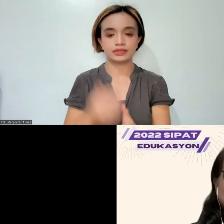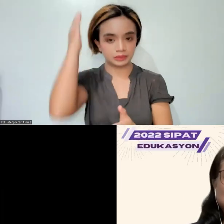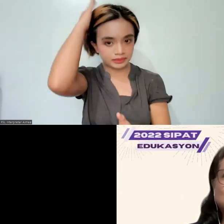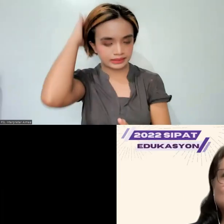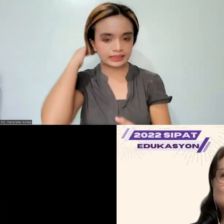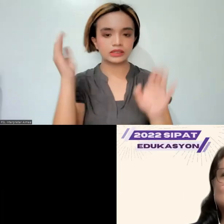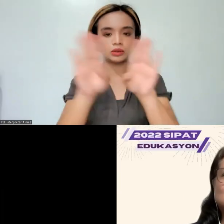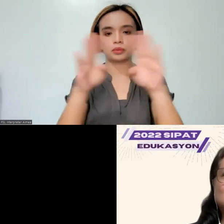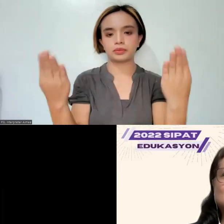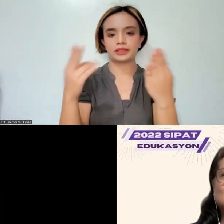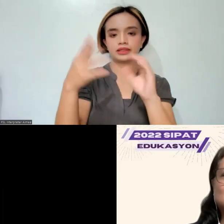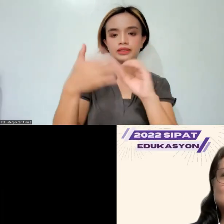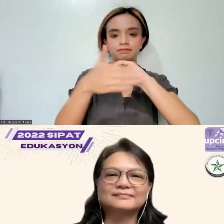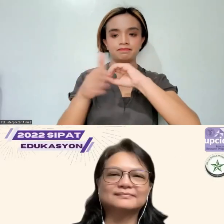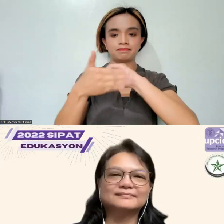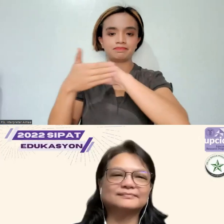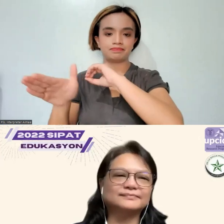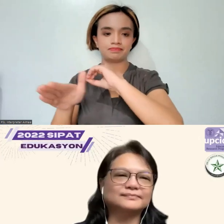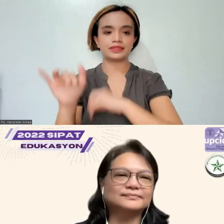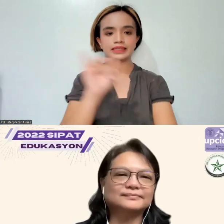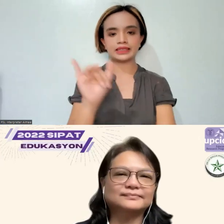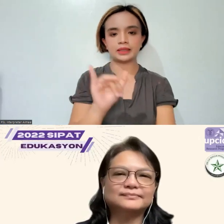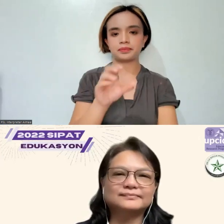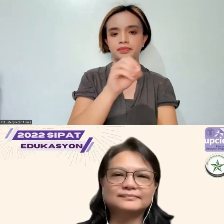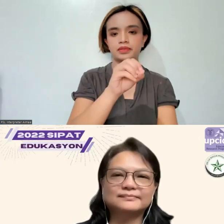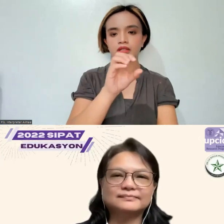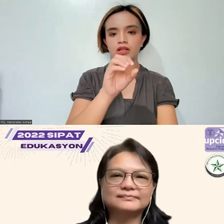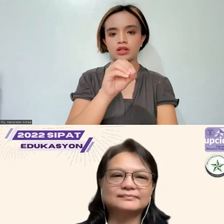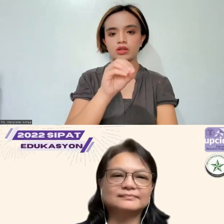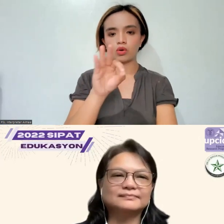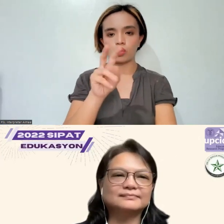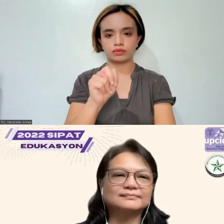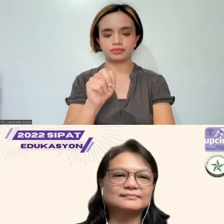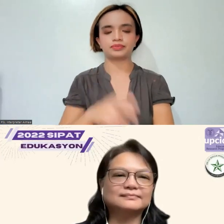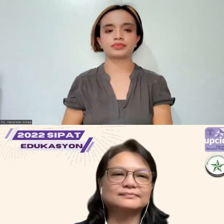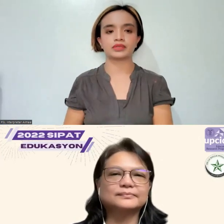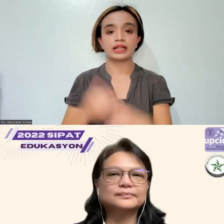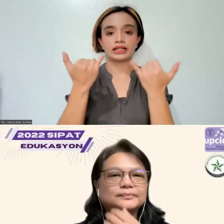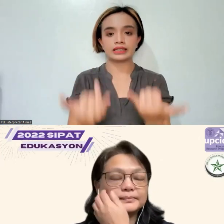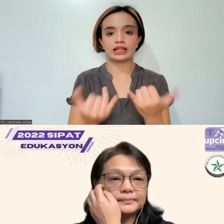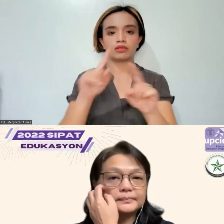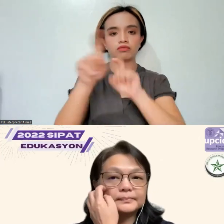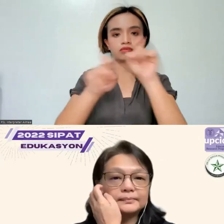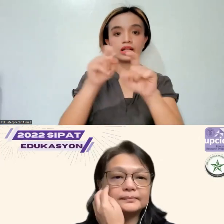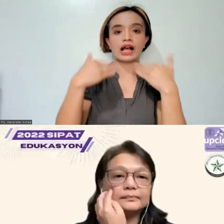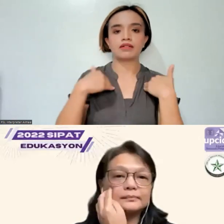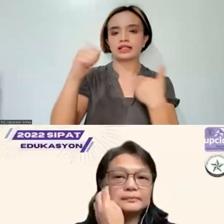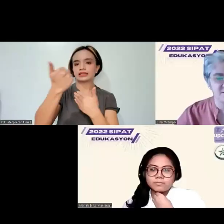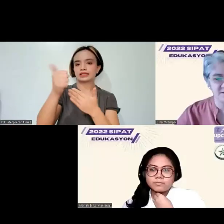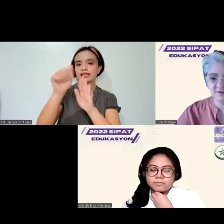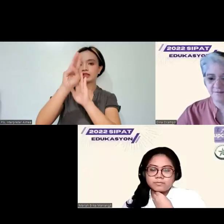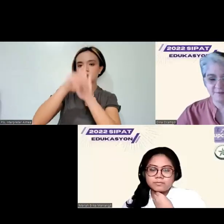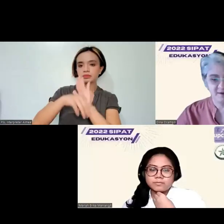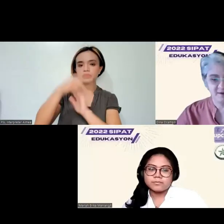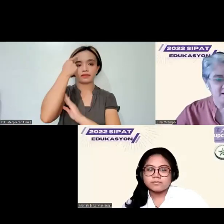videos and microphones. I would like now to open the floor for a few questions. We have 10 minutes for question and